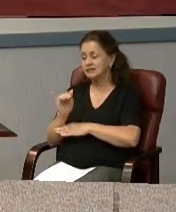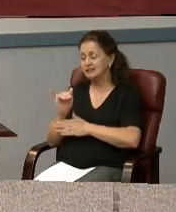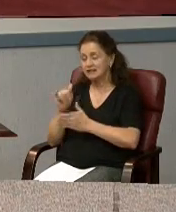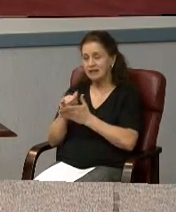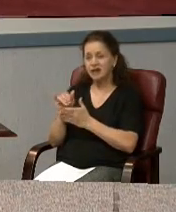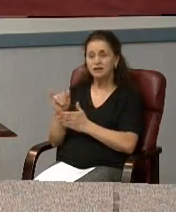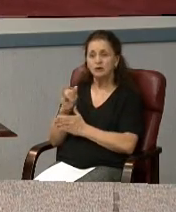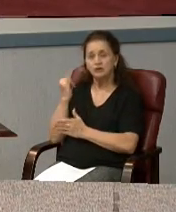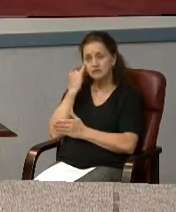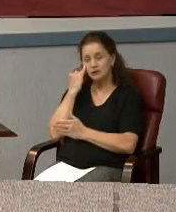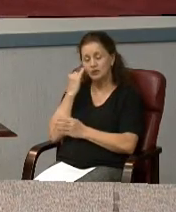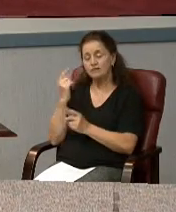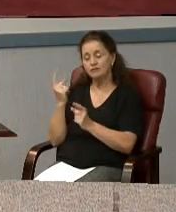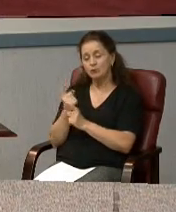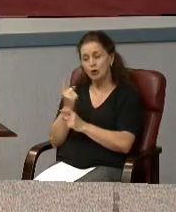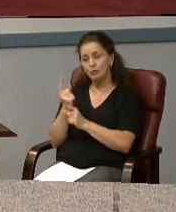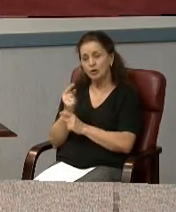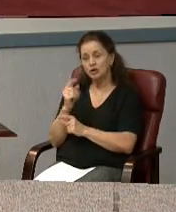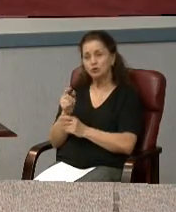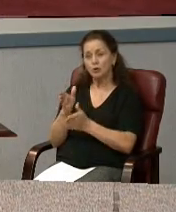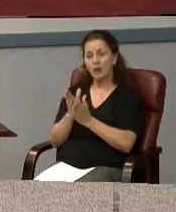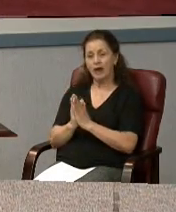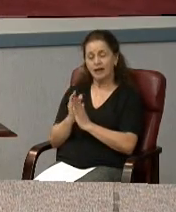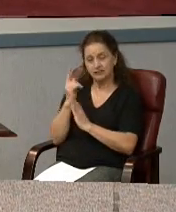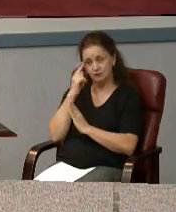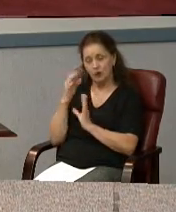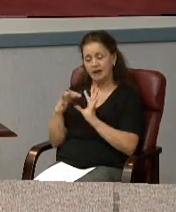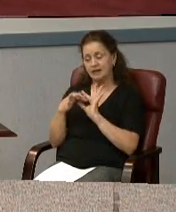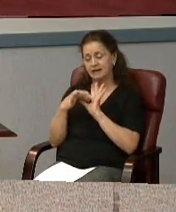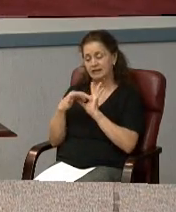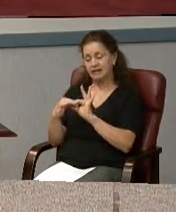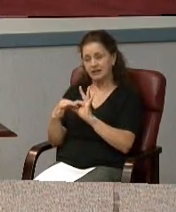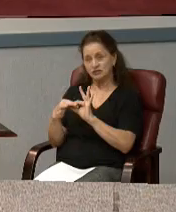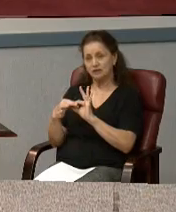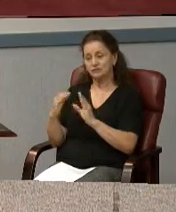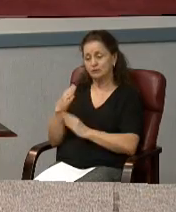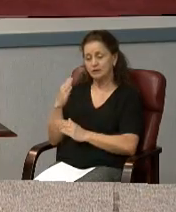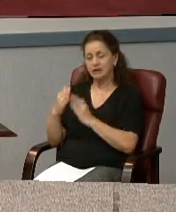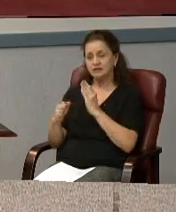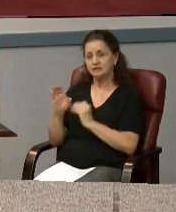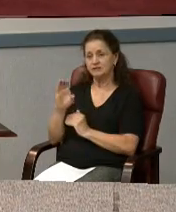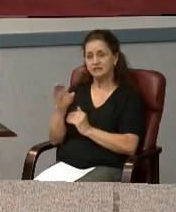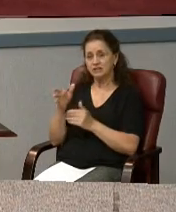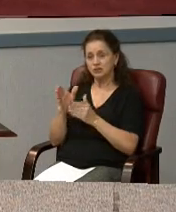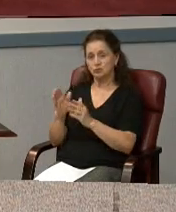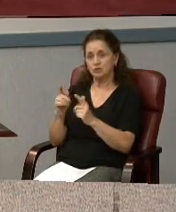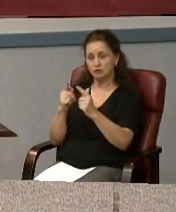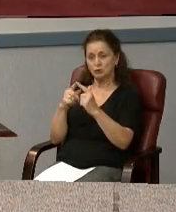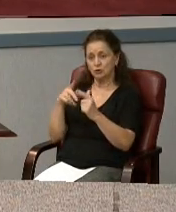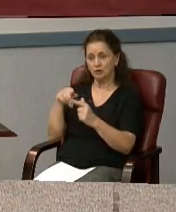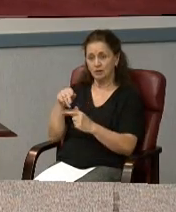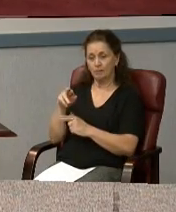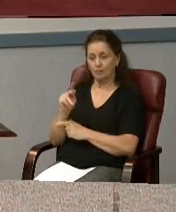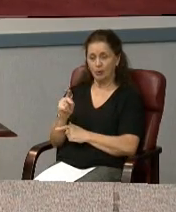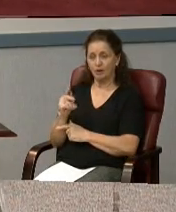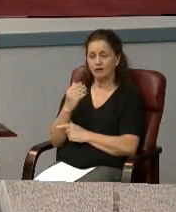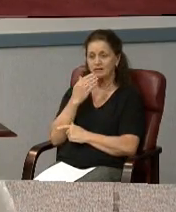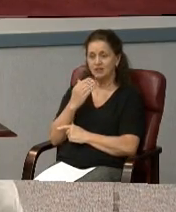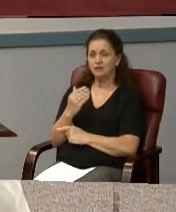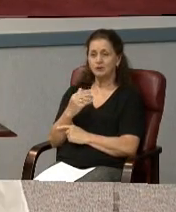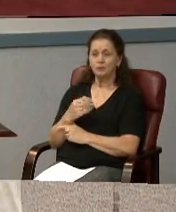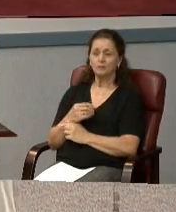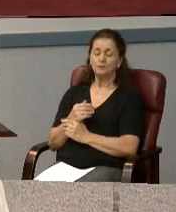appropriate, to ask for a connection from the end of C Street down to the park. Thank you. Thank you.